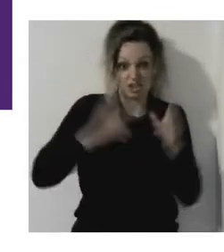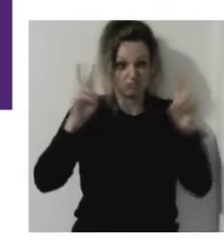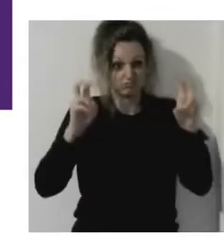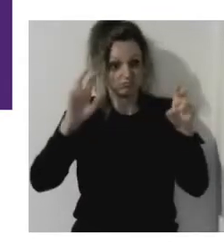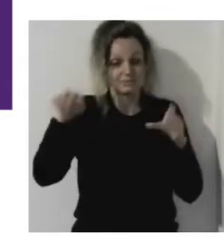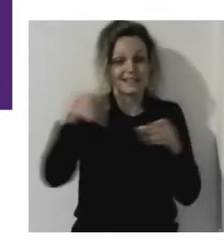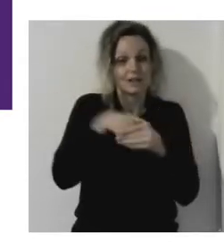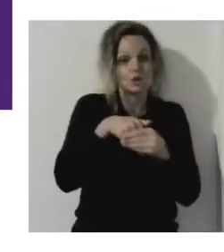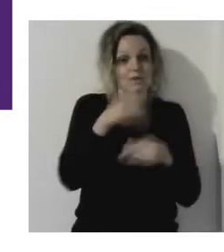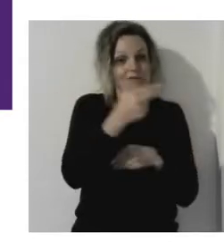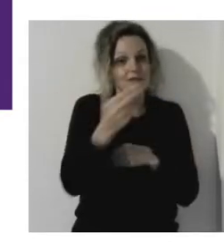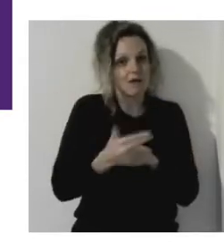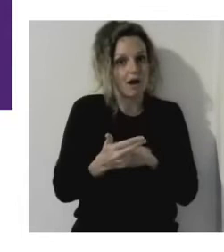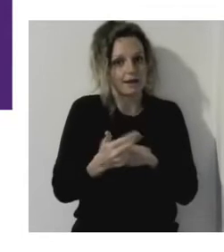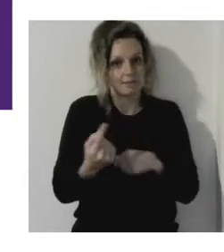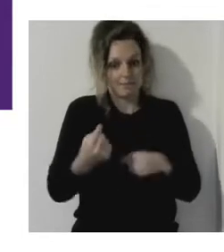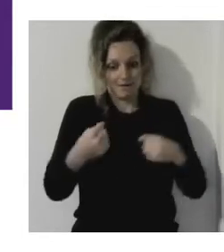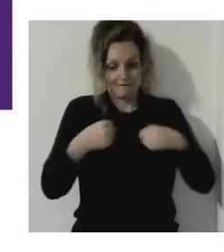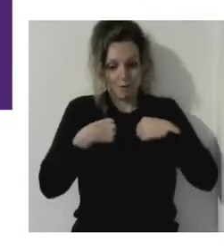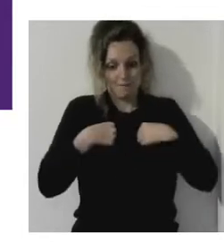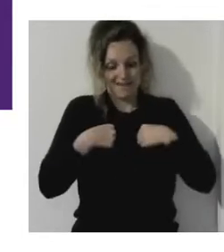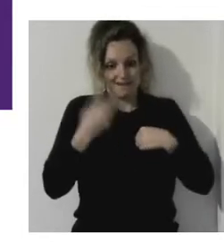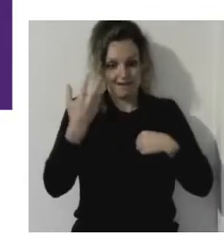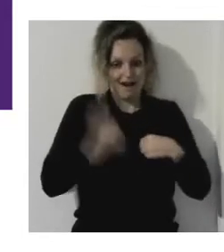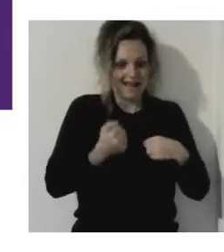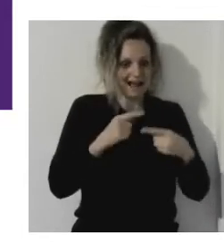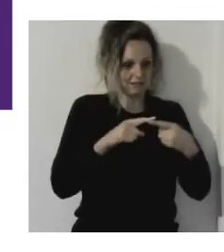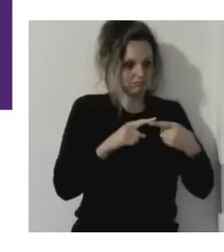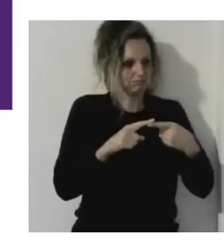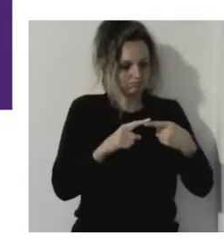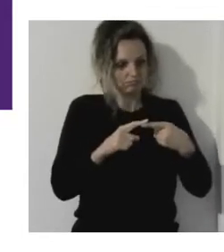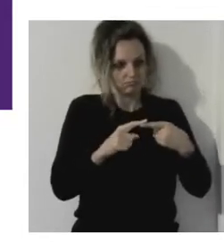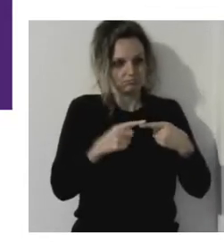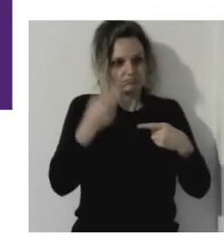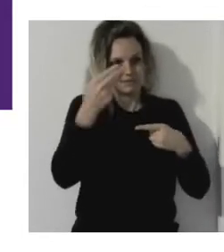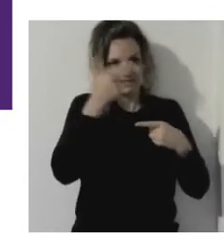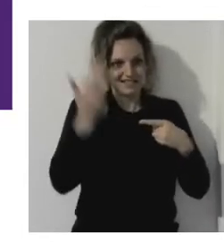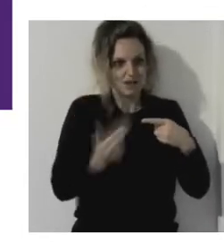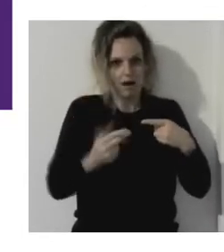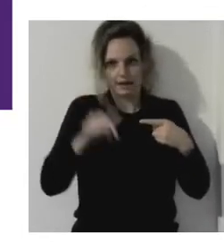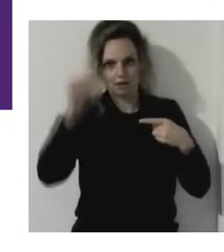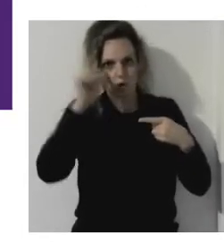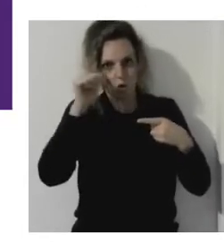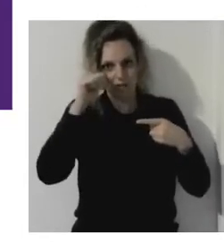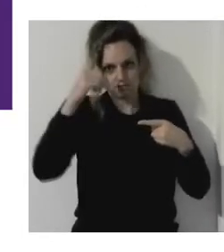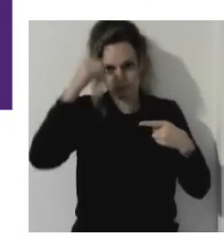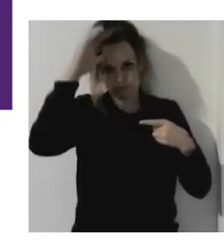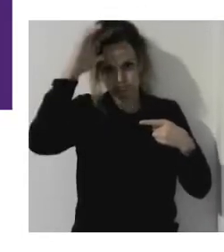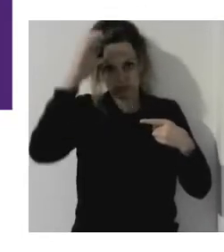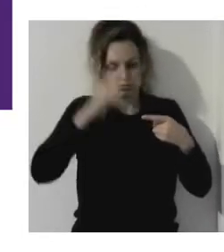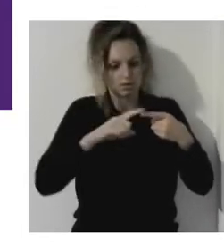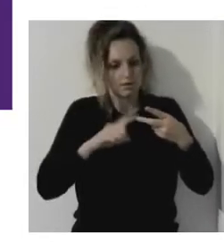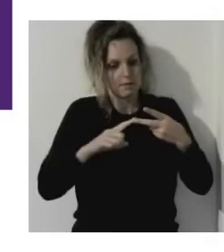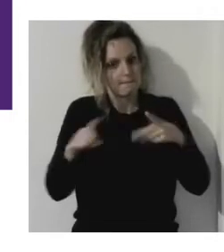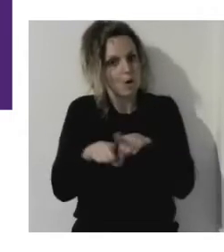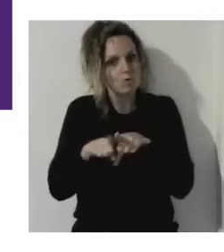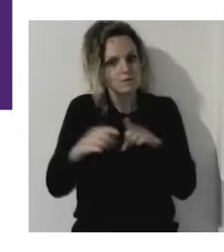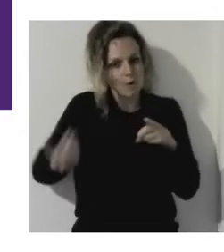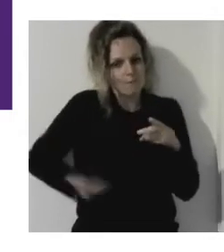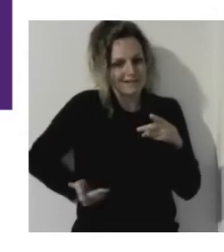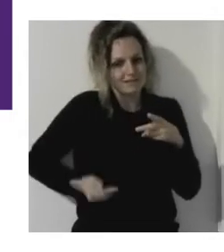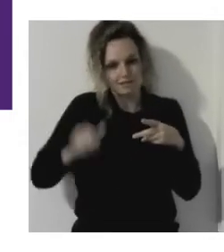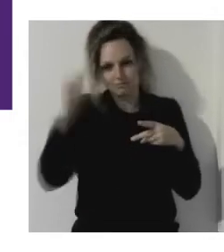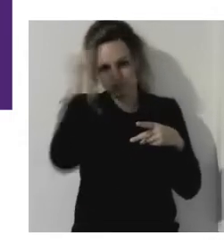person in me. And then it was the designer in me, uh, who's found out this is a wholesome strategy. That's very, very, um, it's like a winning